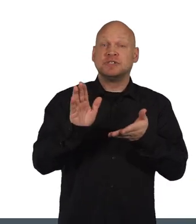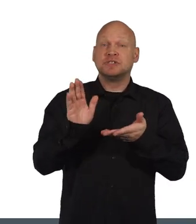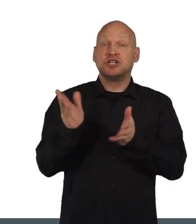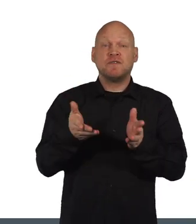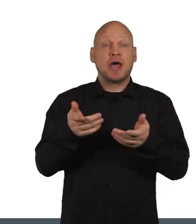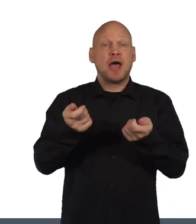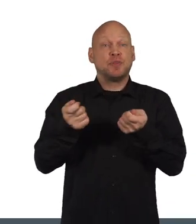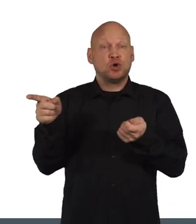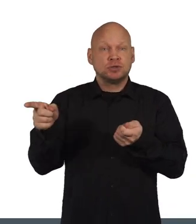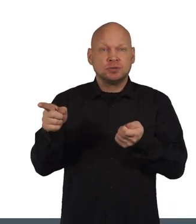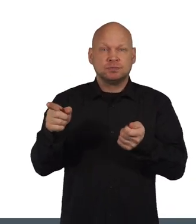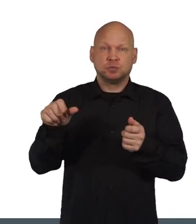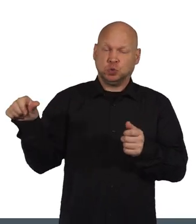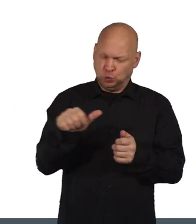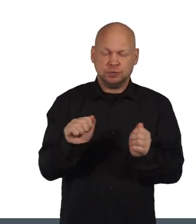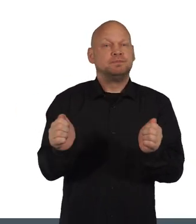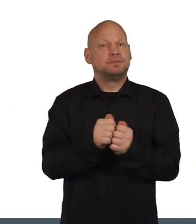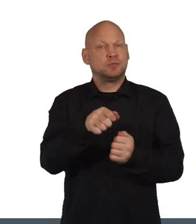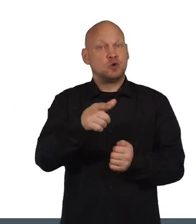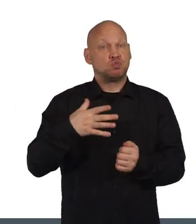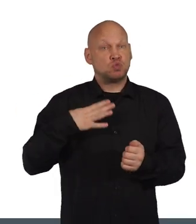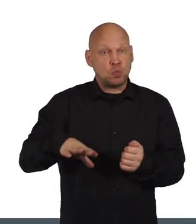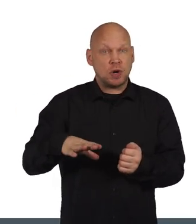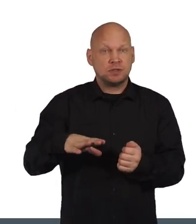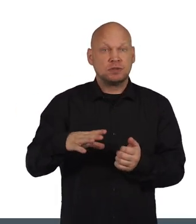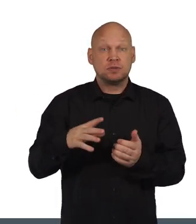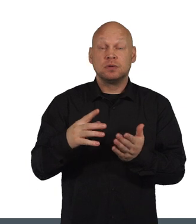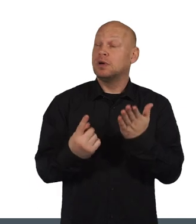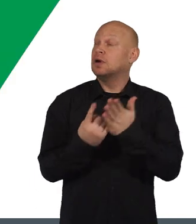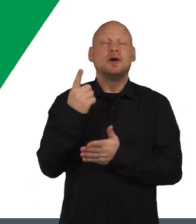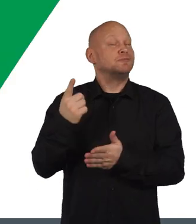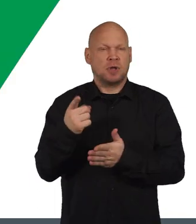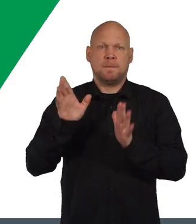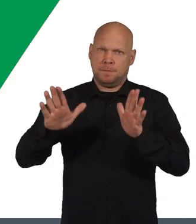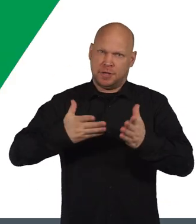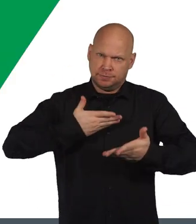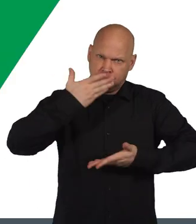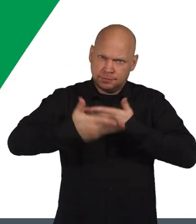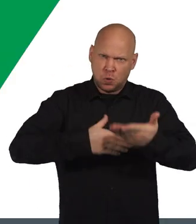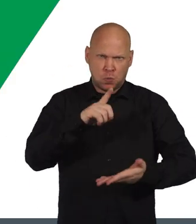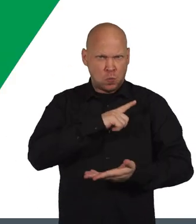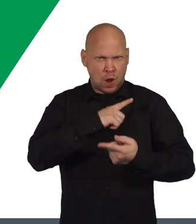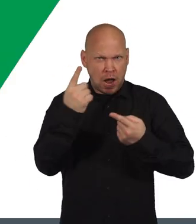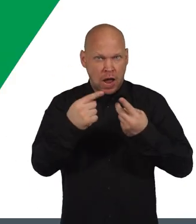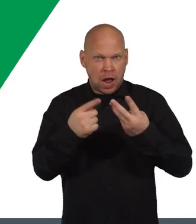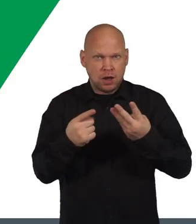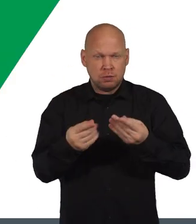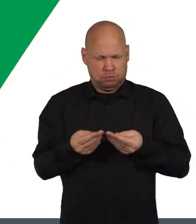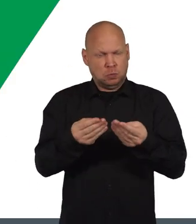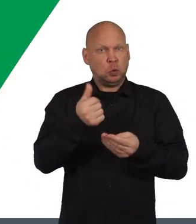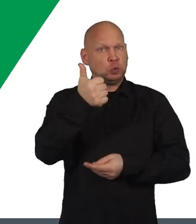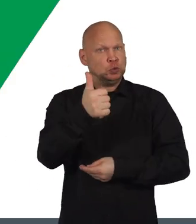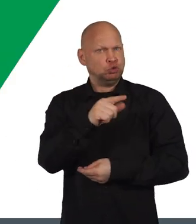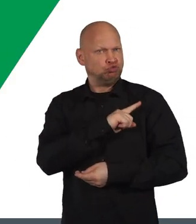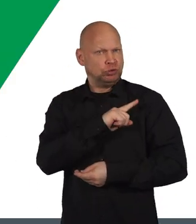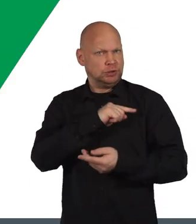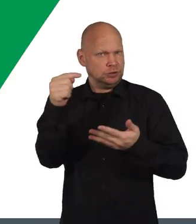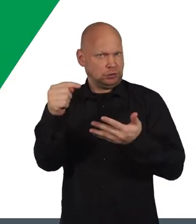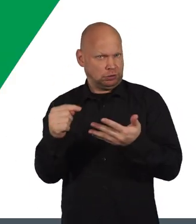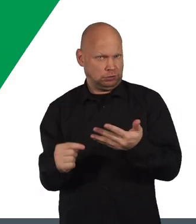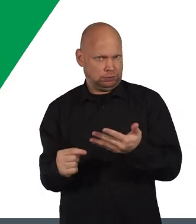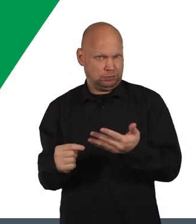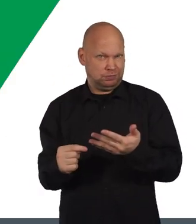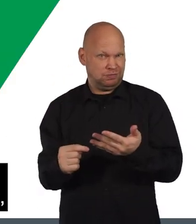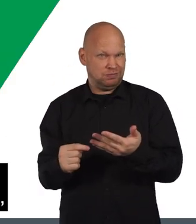service authority should agree to your request, and if it doesn't, it must explain why not, giving good reason for this.